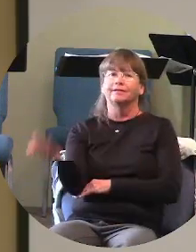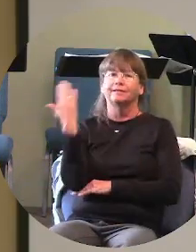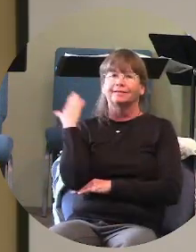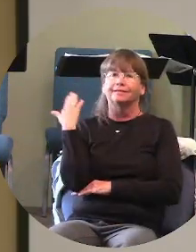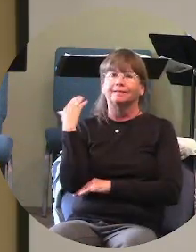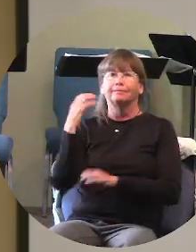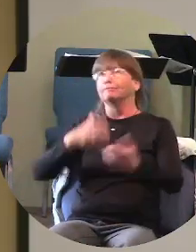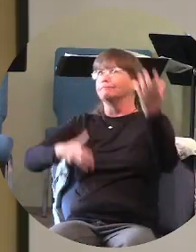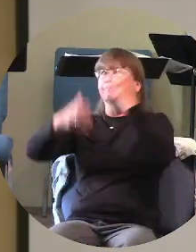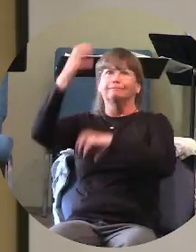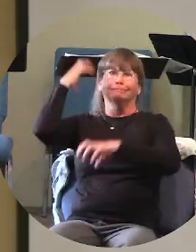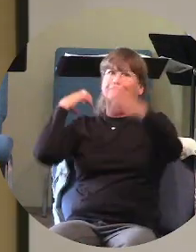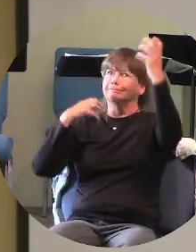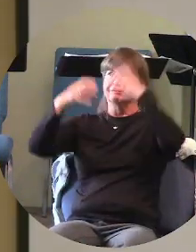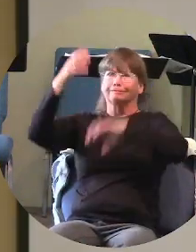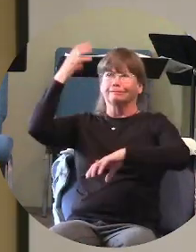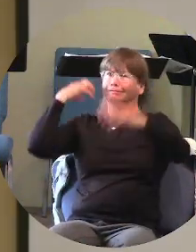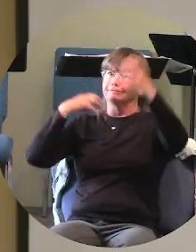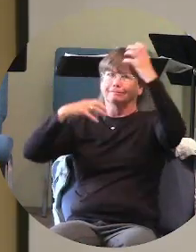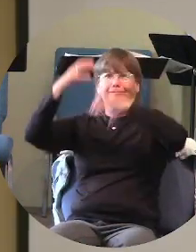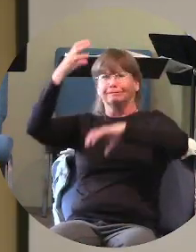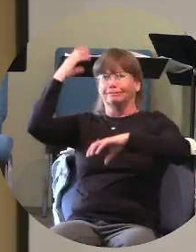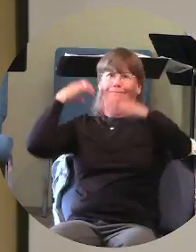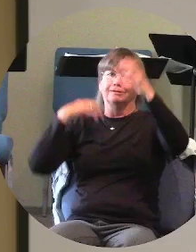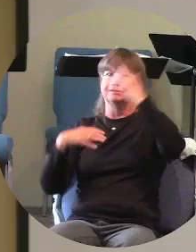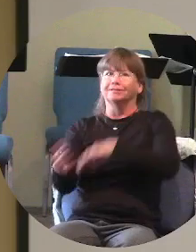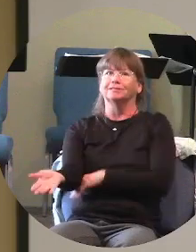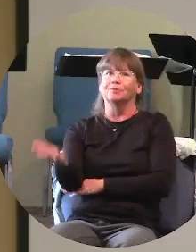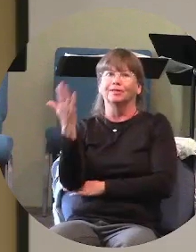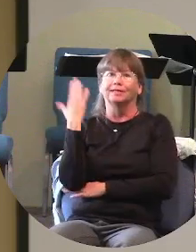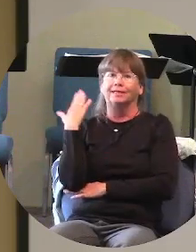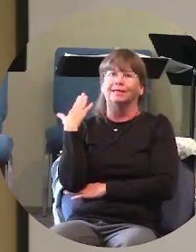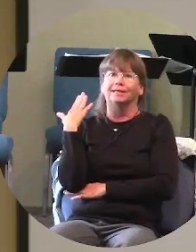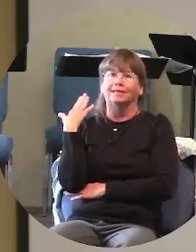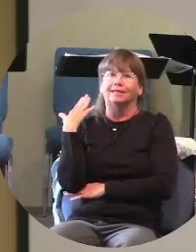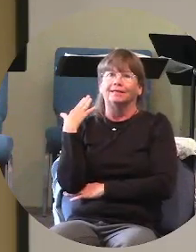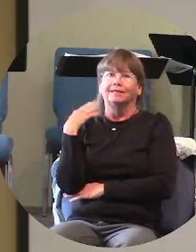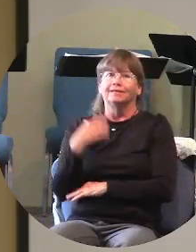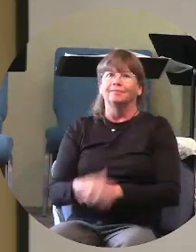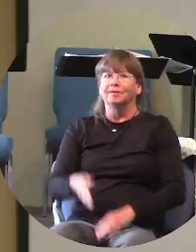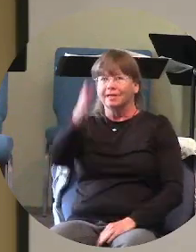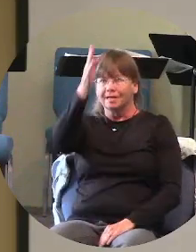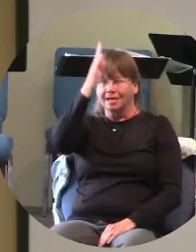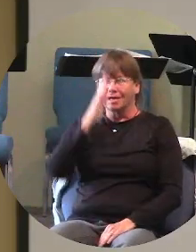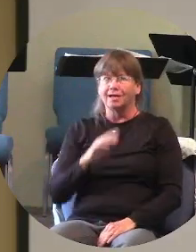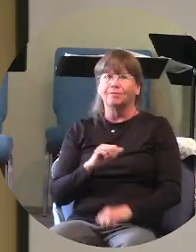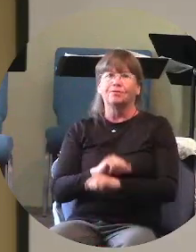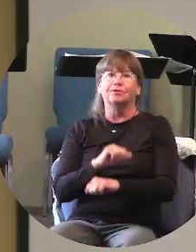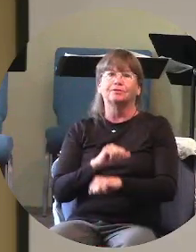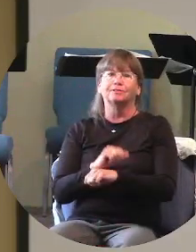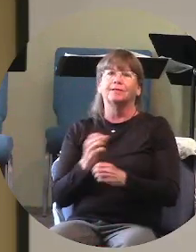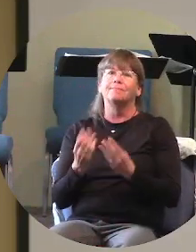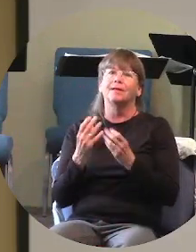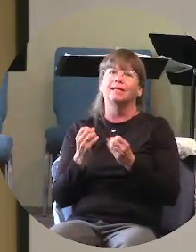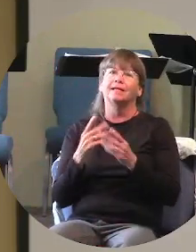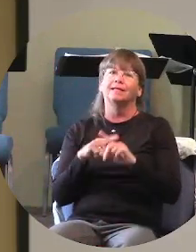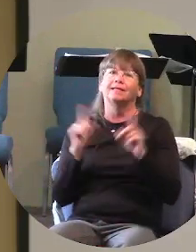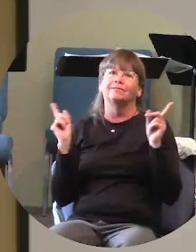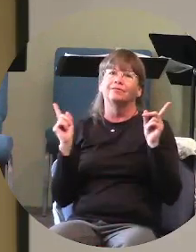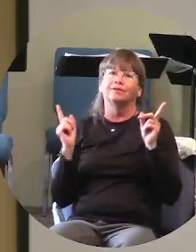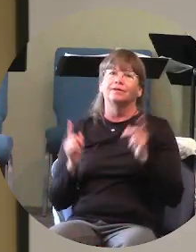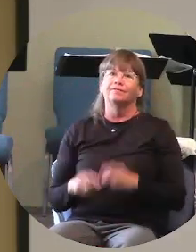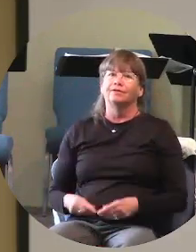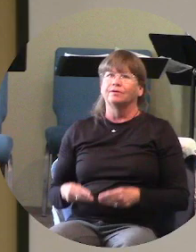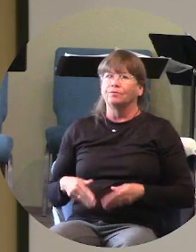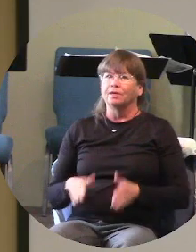chaotic this morning and you know sometimes it is and so but god can work through so many different ways let's be a prayer for maddie miracle she truly is